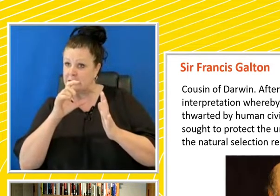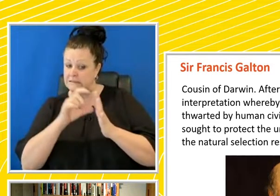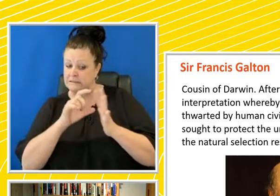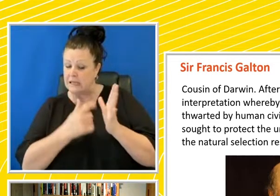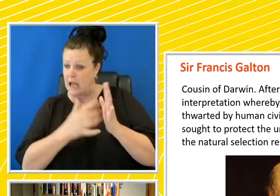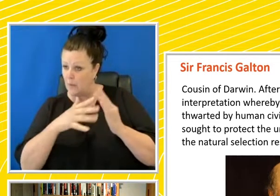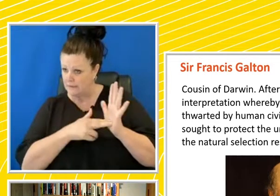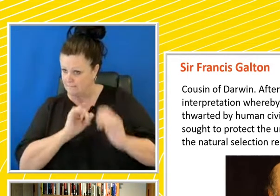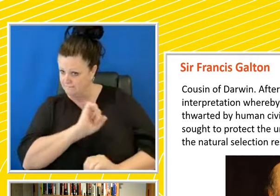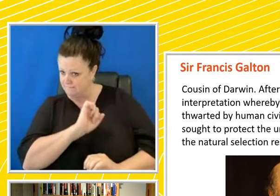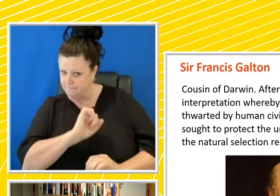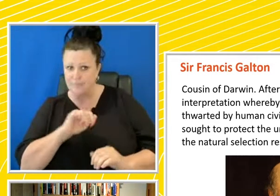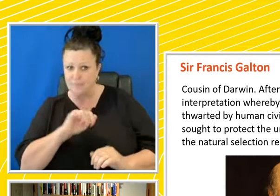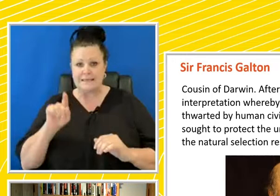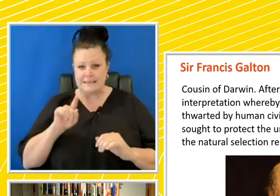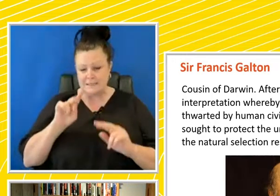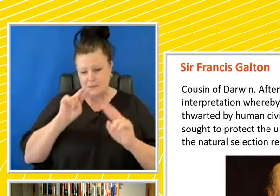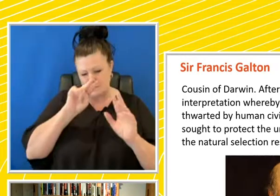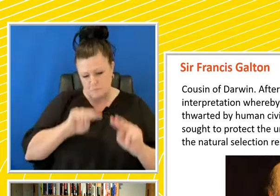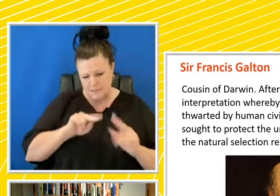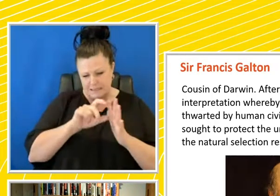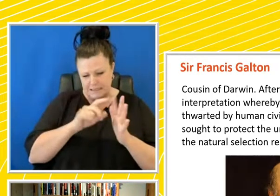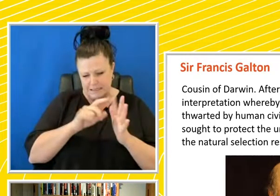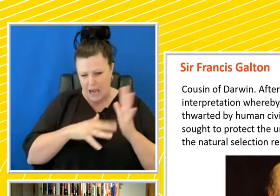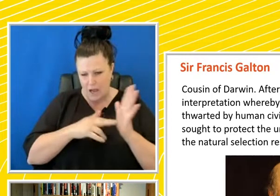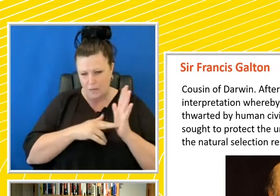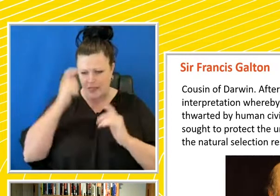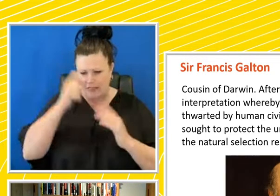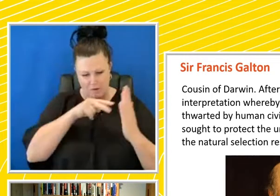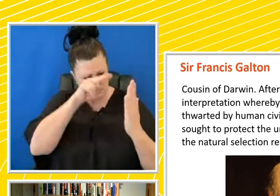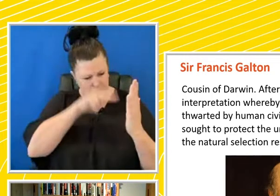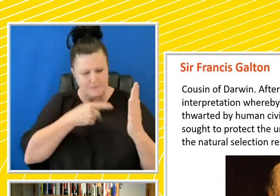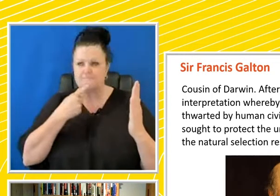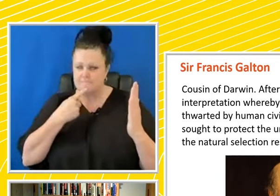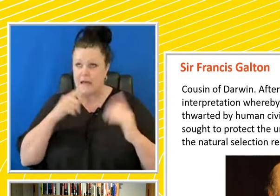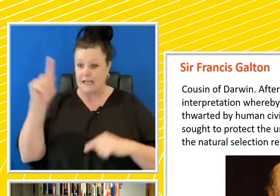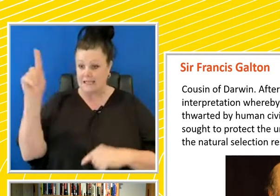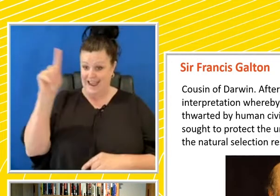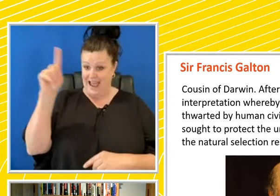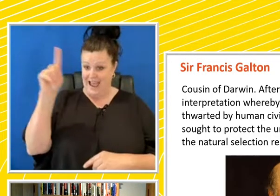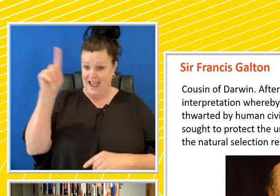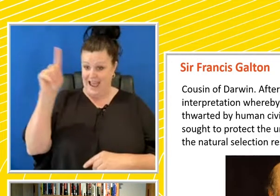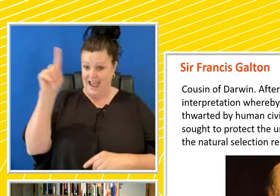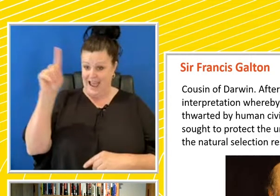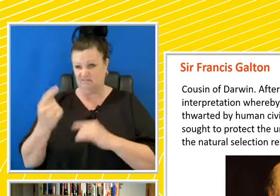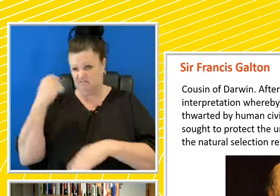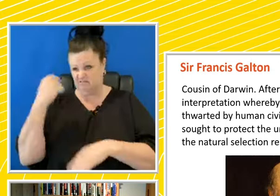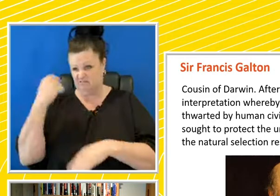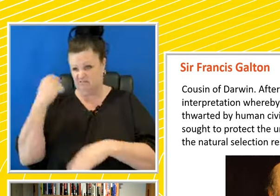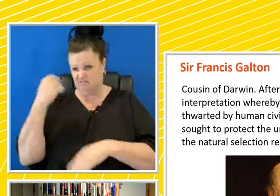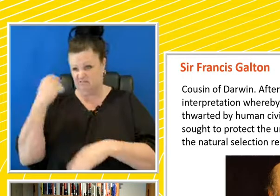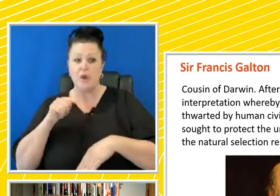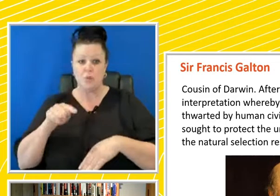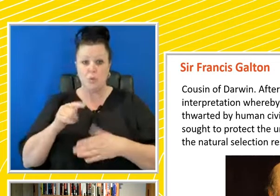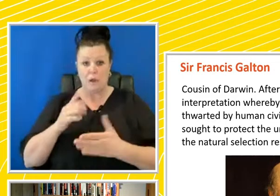noticed an interpretation. He basically said that in modern society at the time, we're actually thwarting